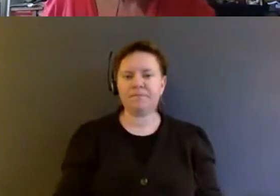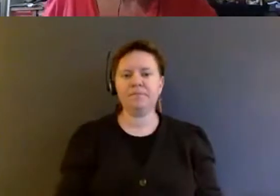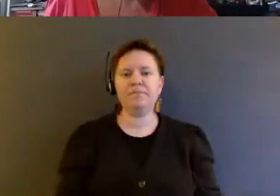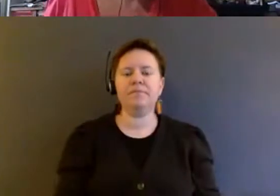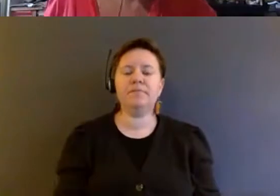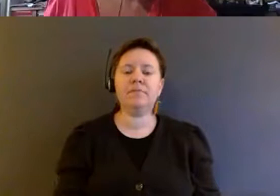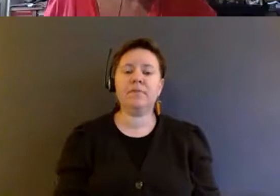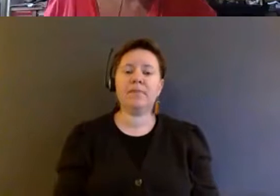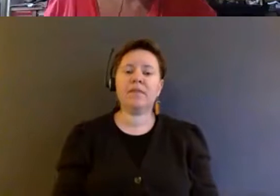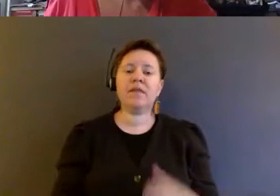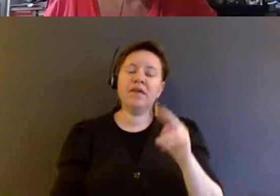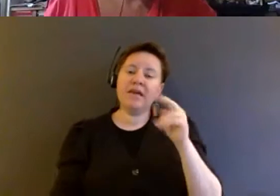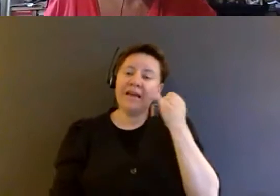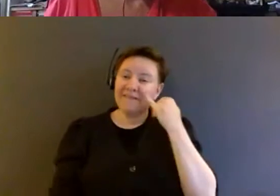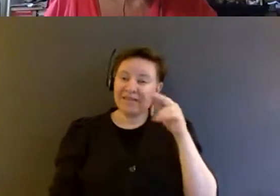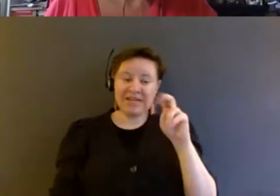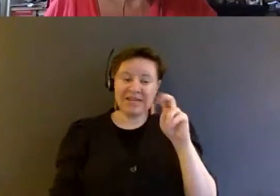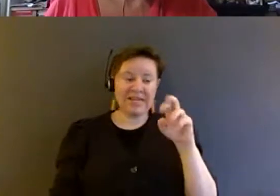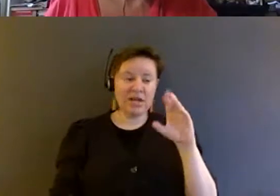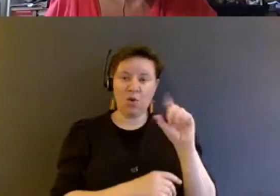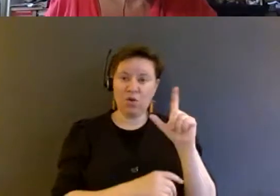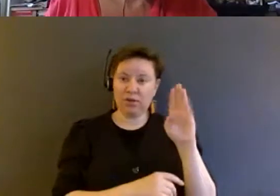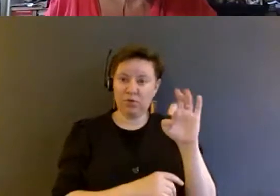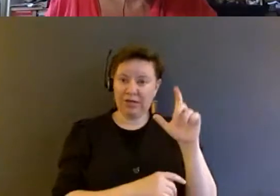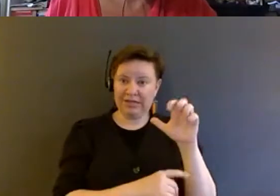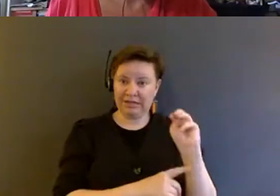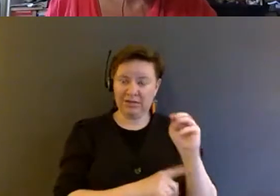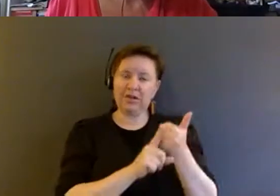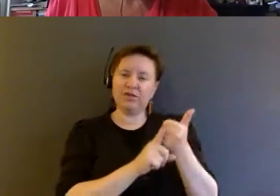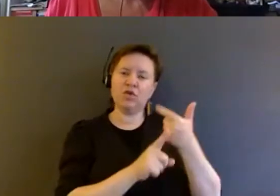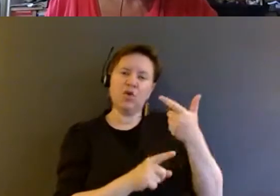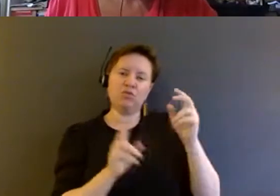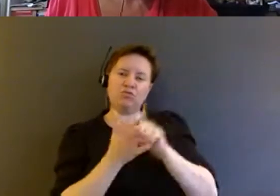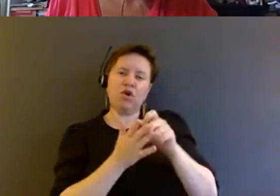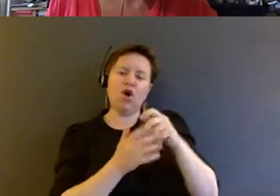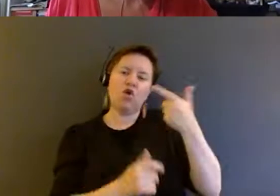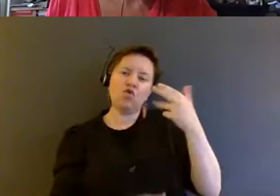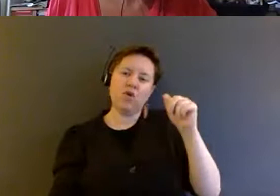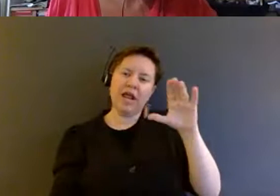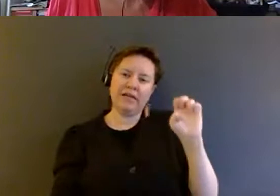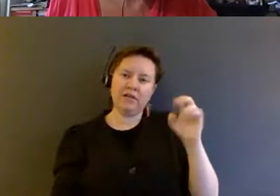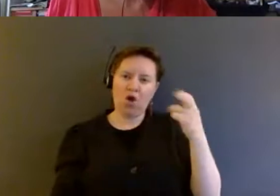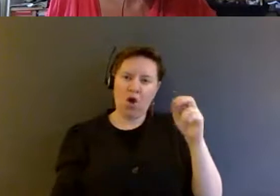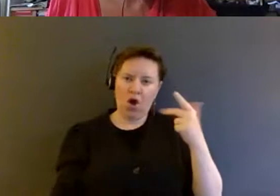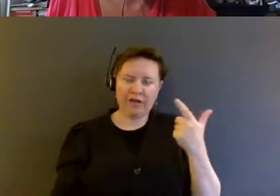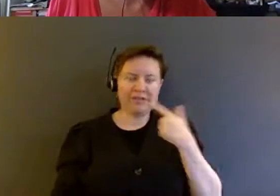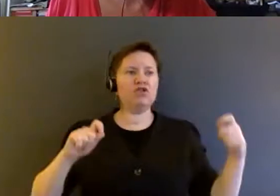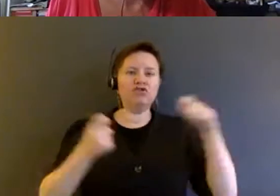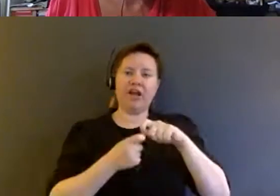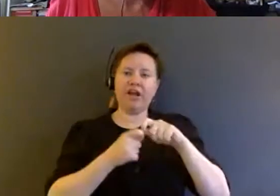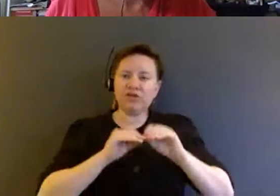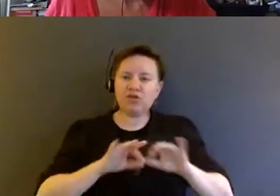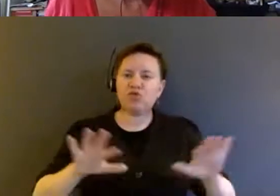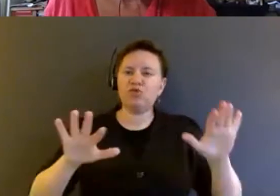If neoliberalism is, as Grace Hong describes, a change in the distribution of respectability